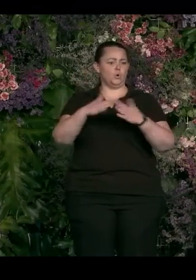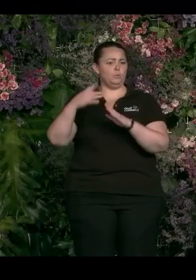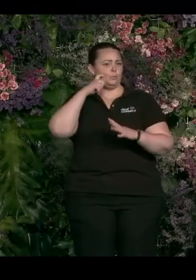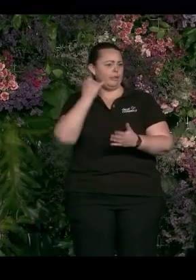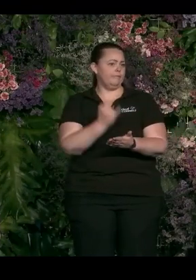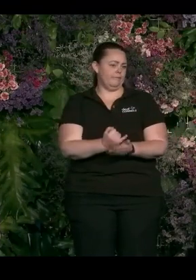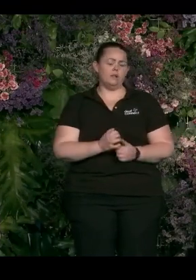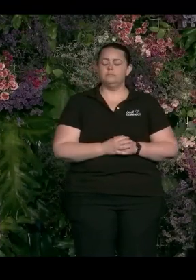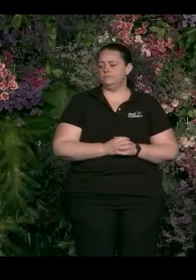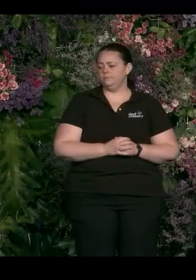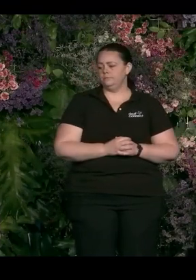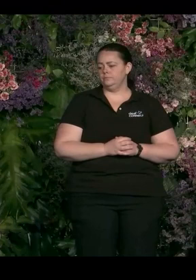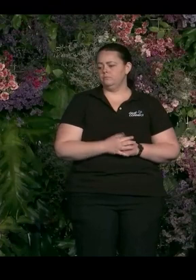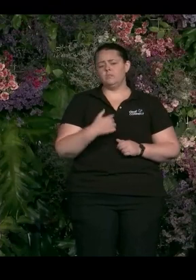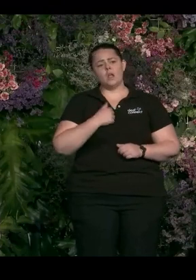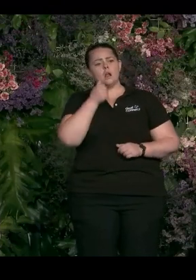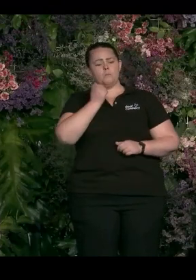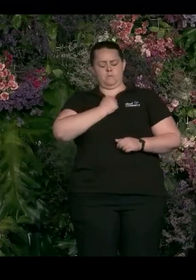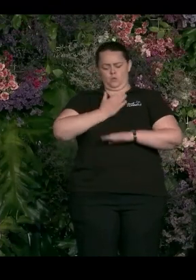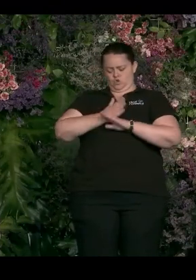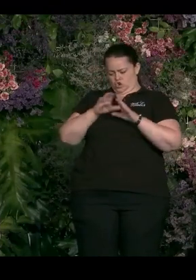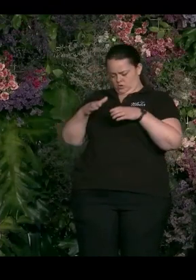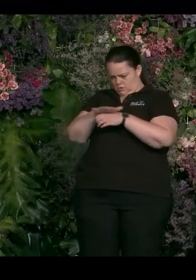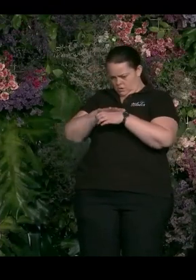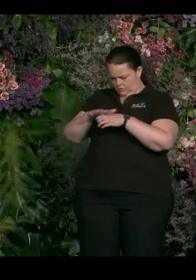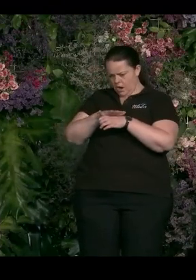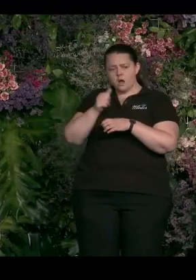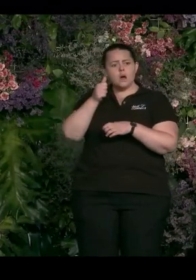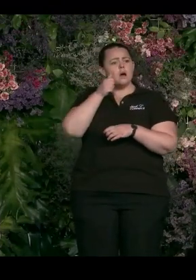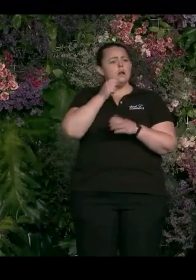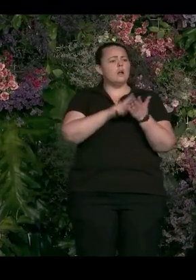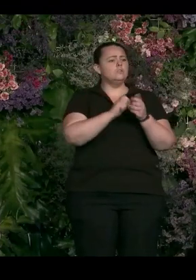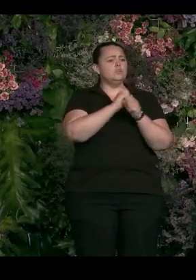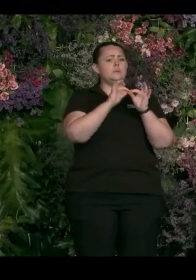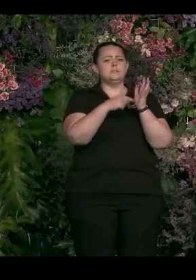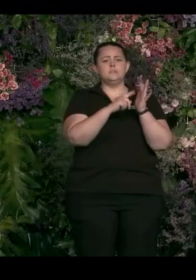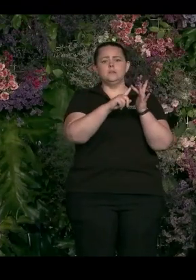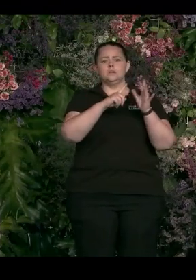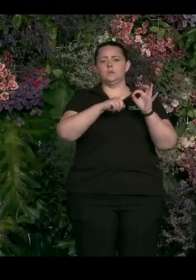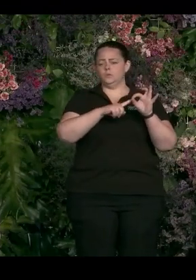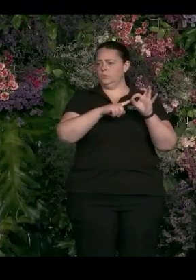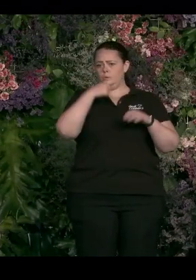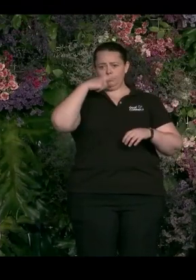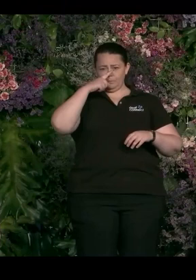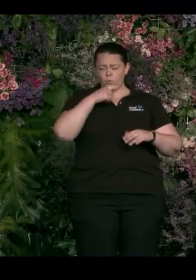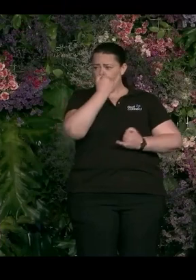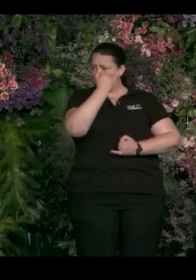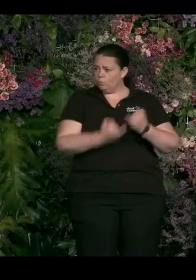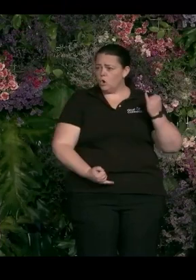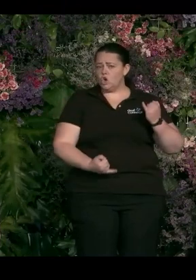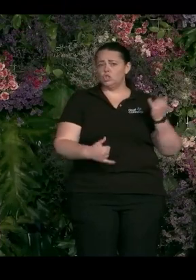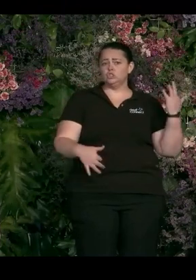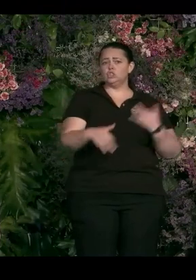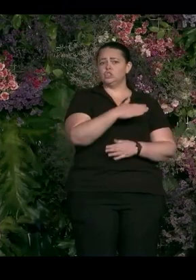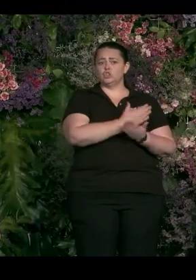you as I said before, some of the most vulnerable people, we know LGBTI people are at, you high risk of social exclusion, may end up in the criminal